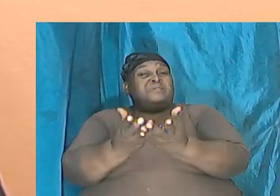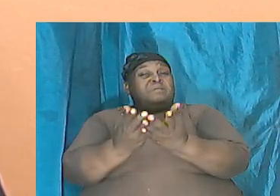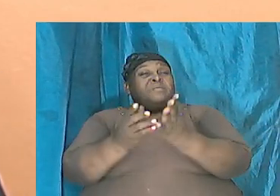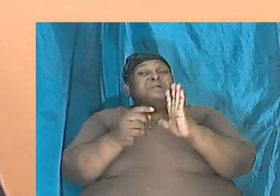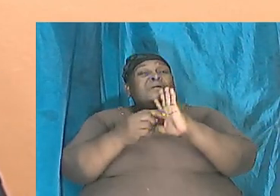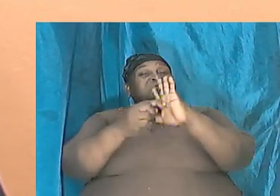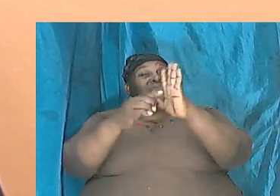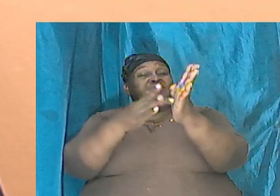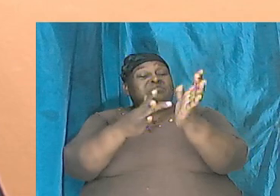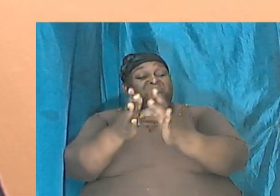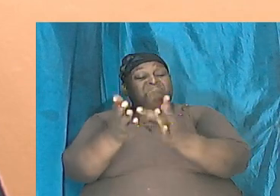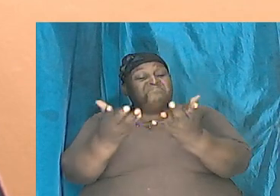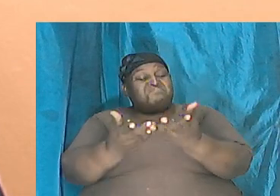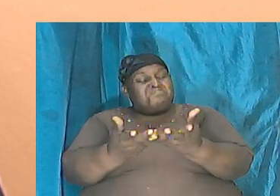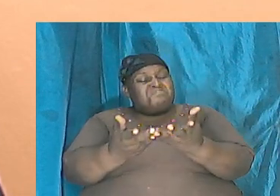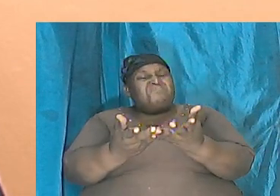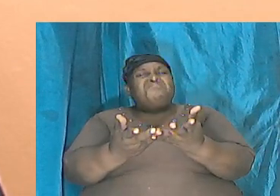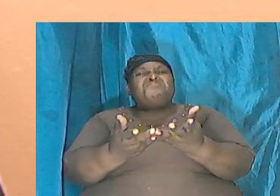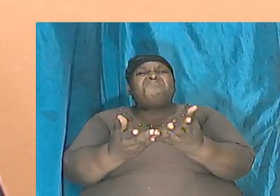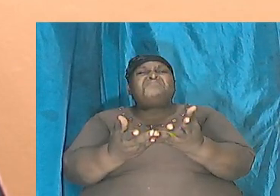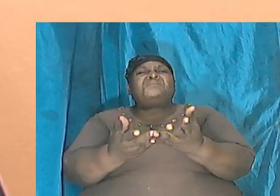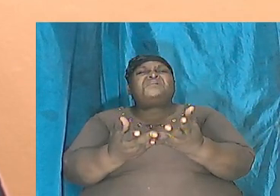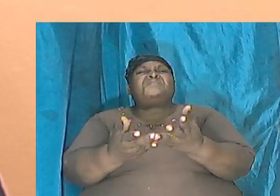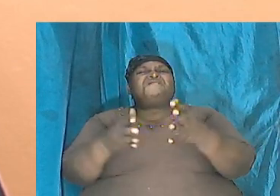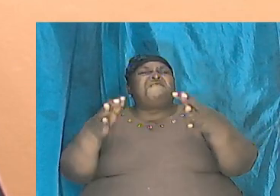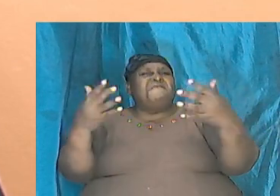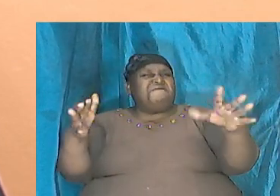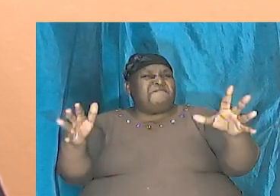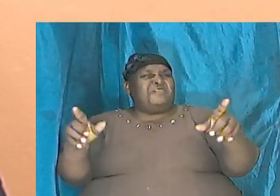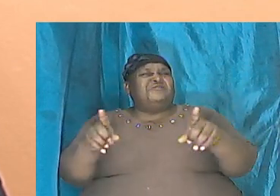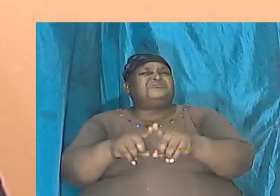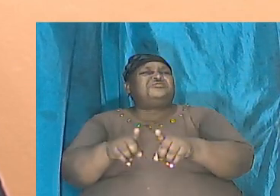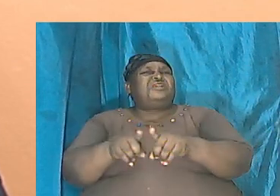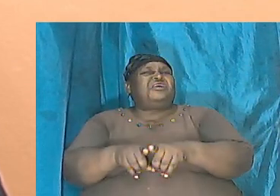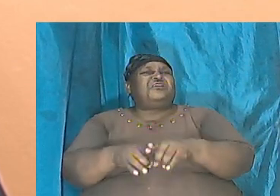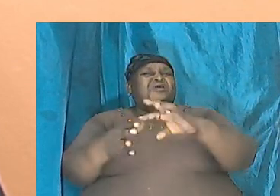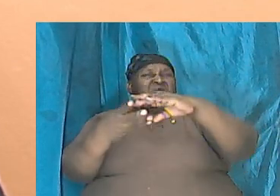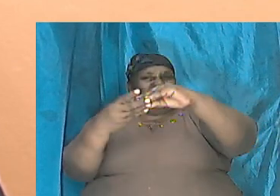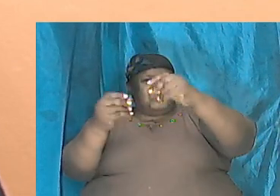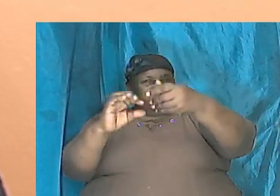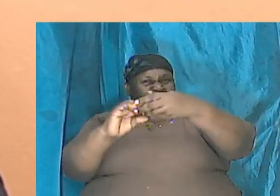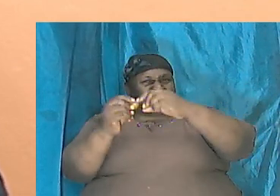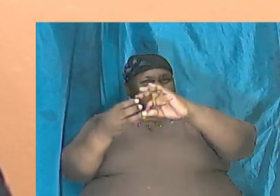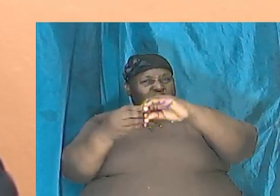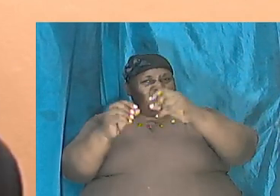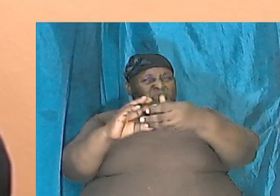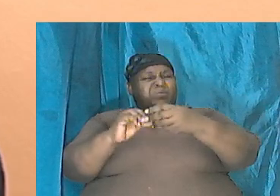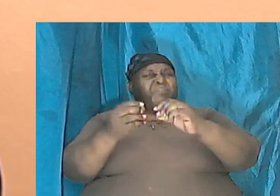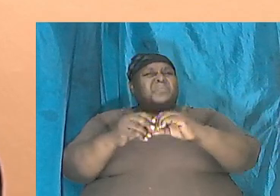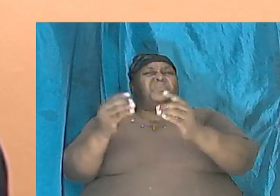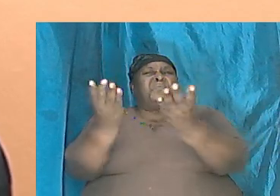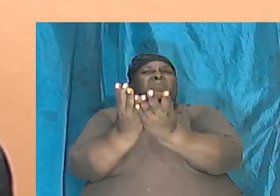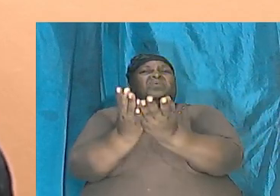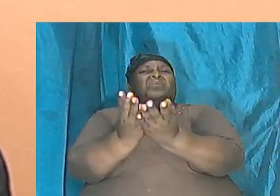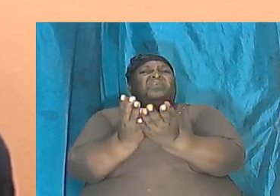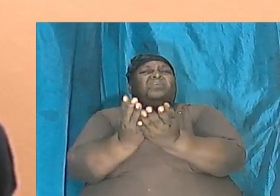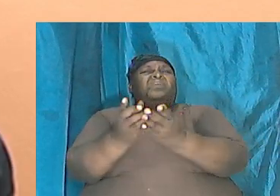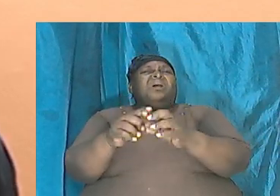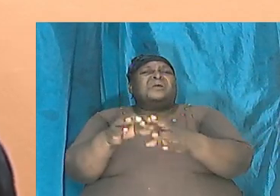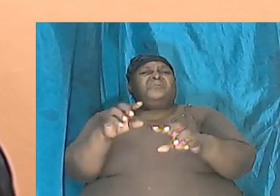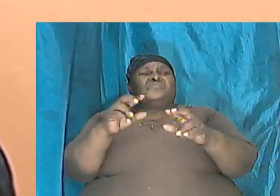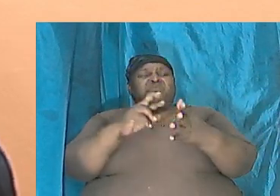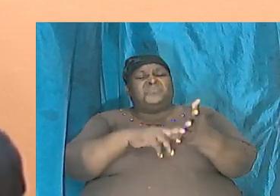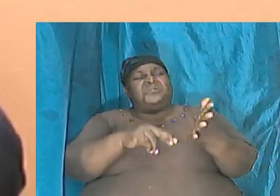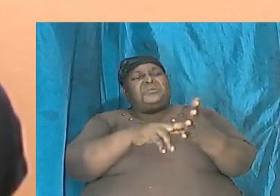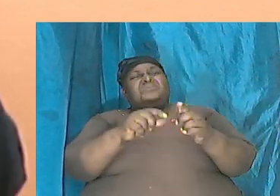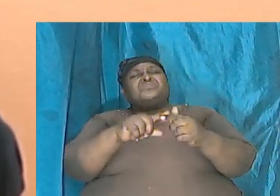ends just like a fairy tale story that you read to your children. And as such, they present, they